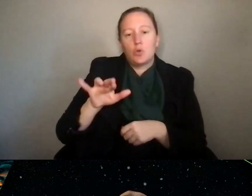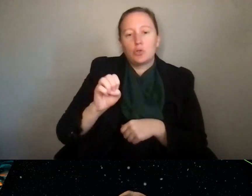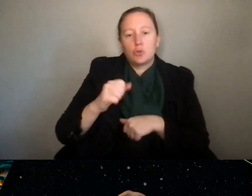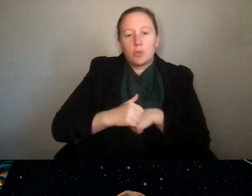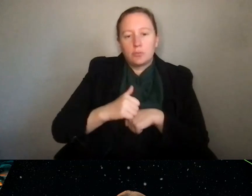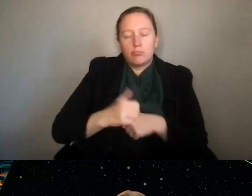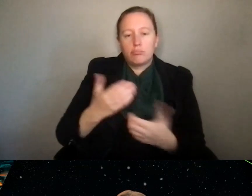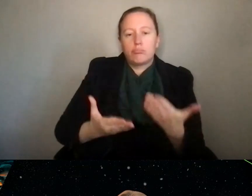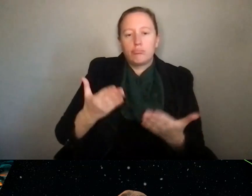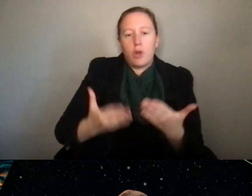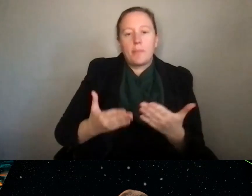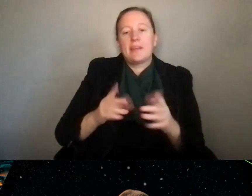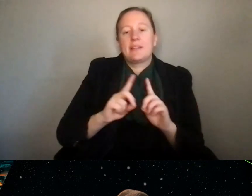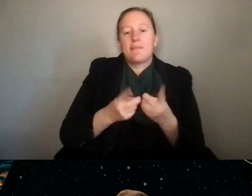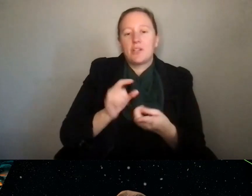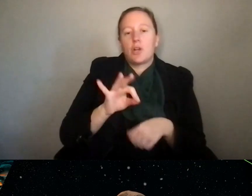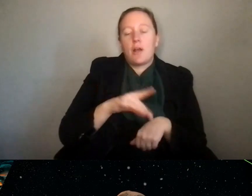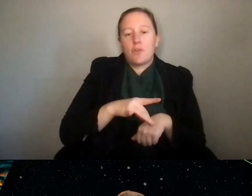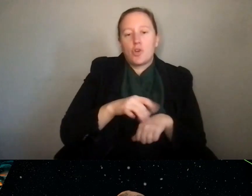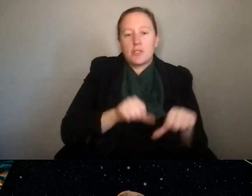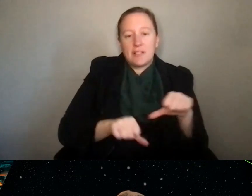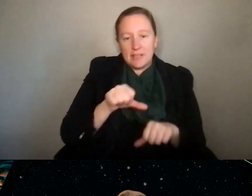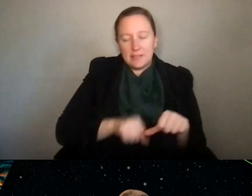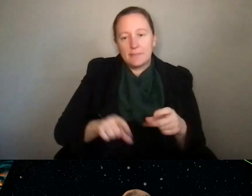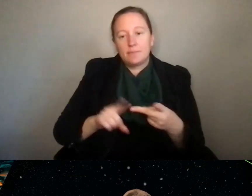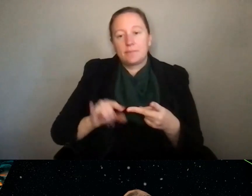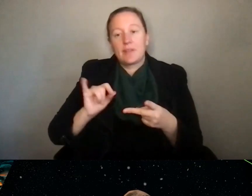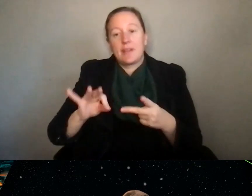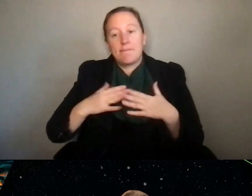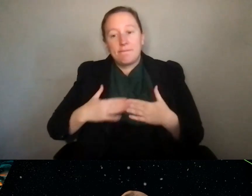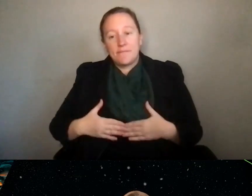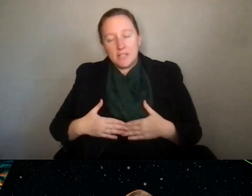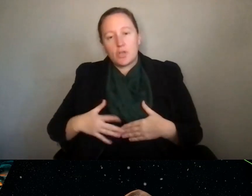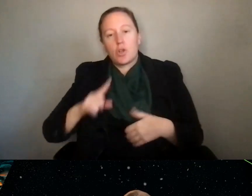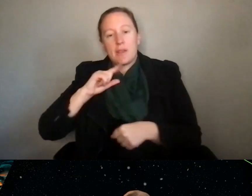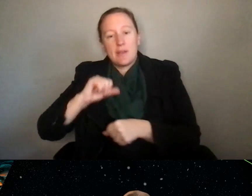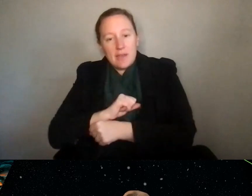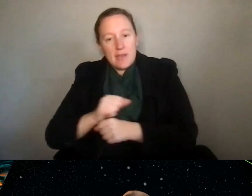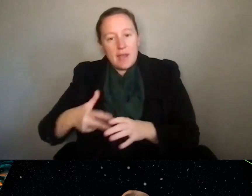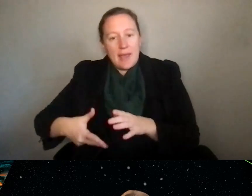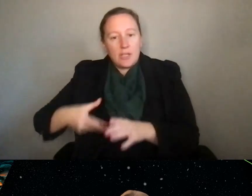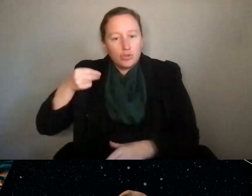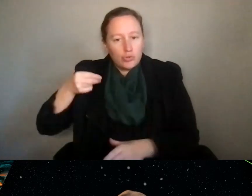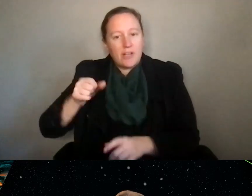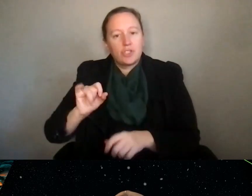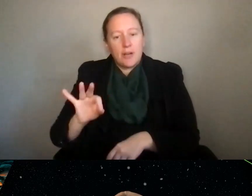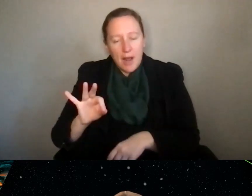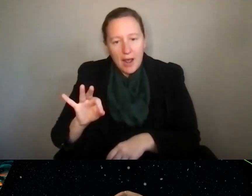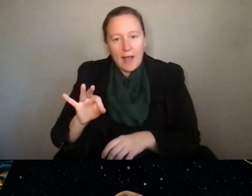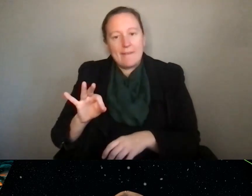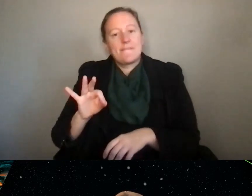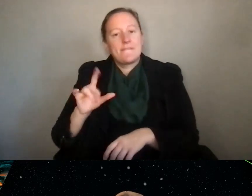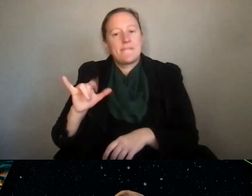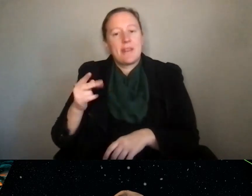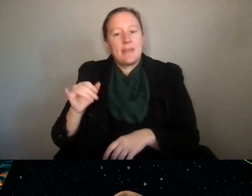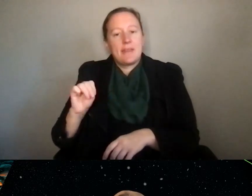the Division of Earth Sciences. If you're interested in the physical extraction. If lithium from rocks, you're probably in